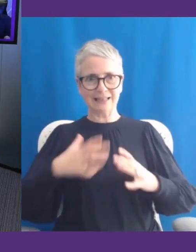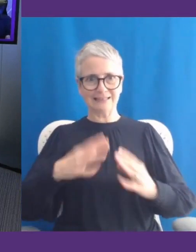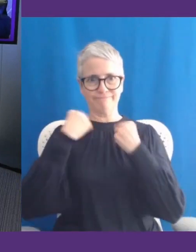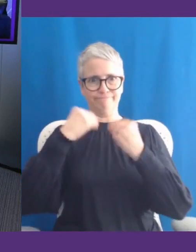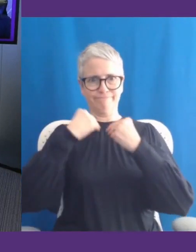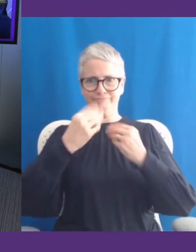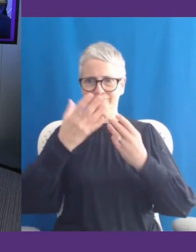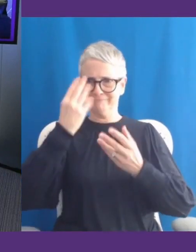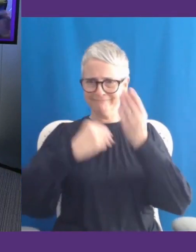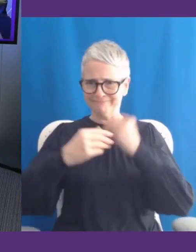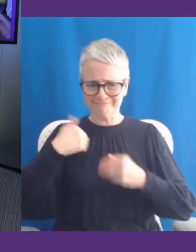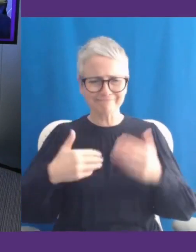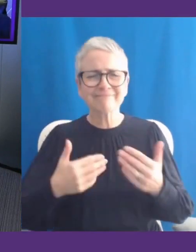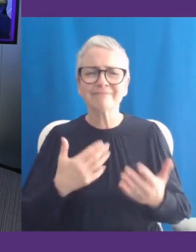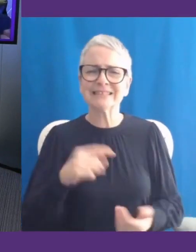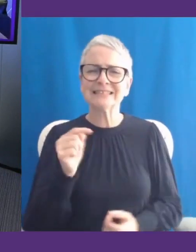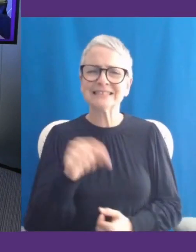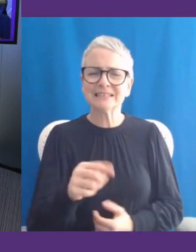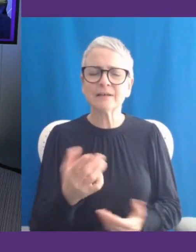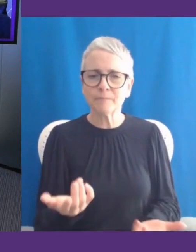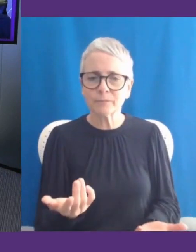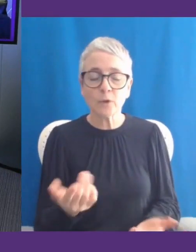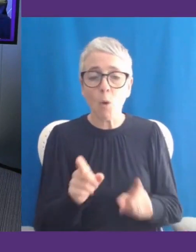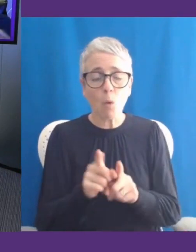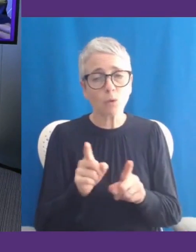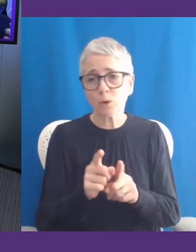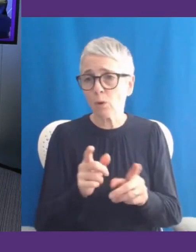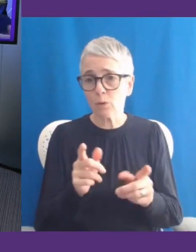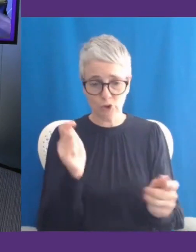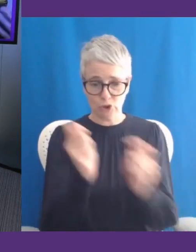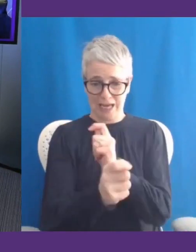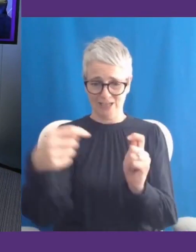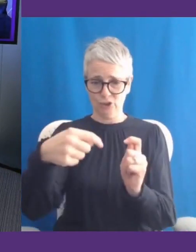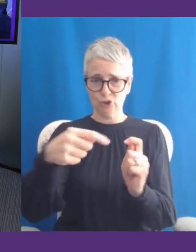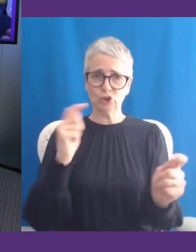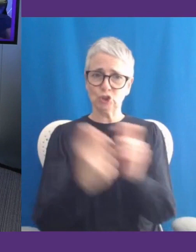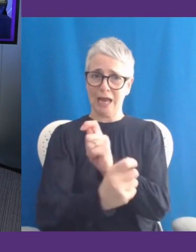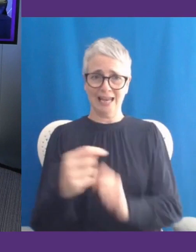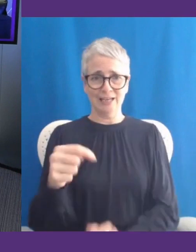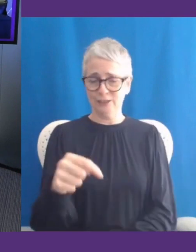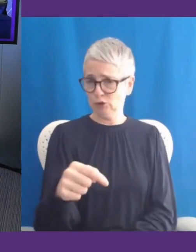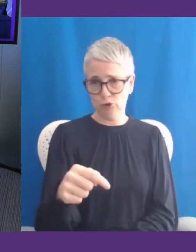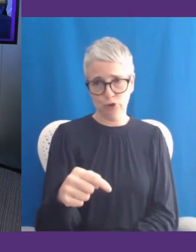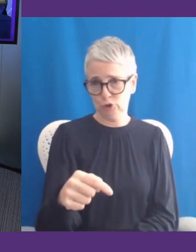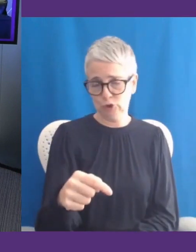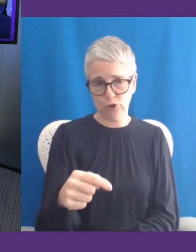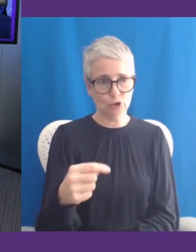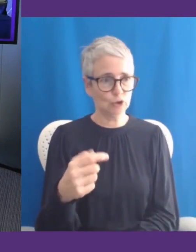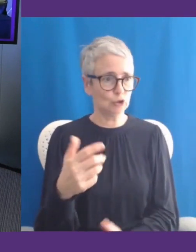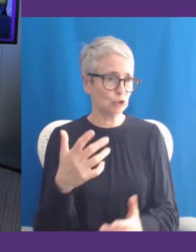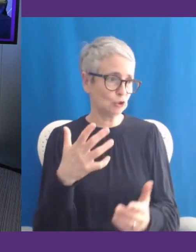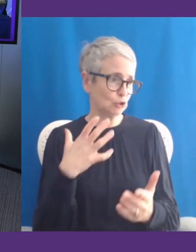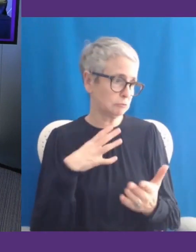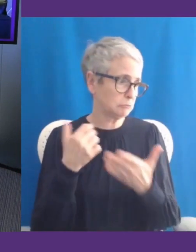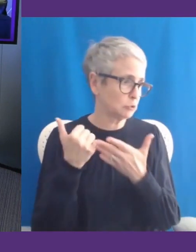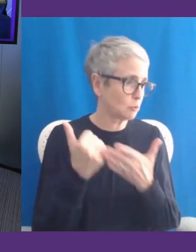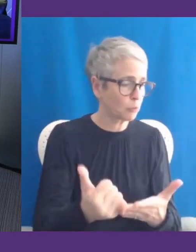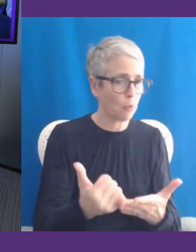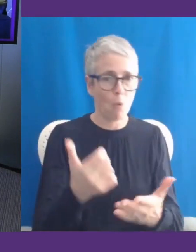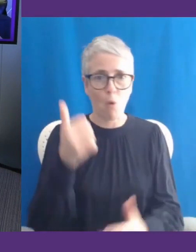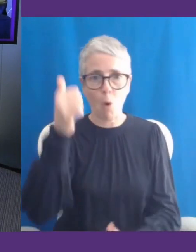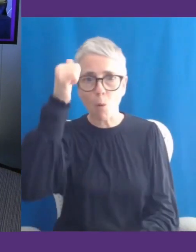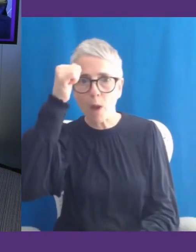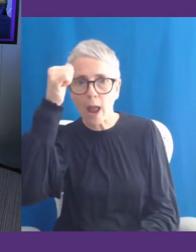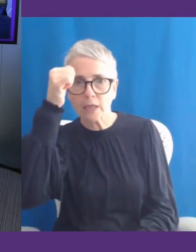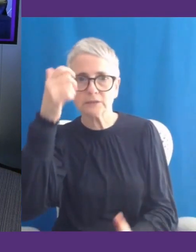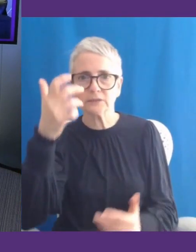happening is that it's about change. And change takes support and awareness. So there can be